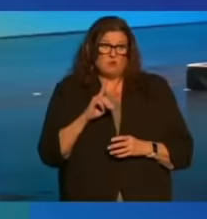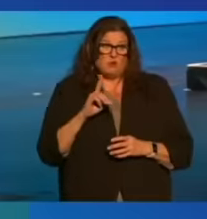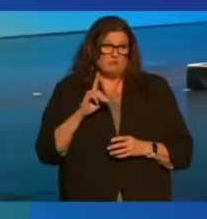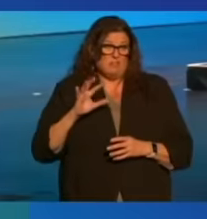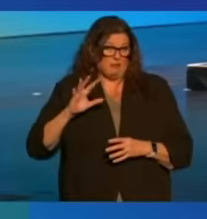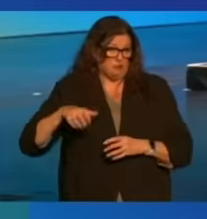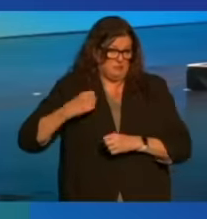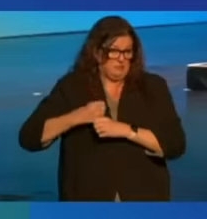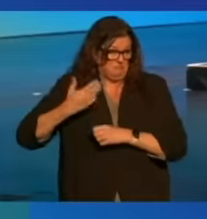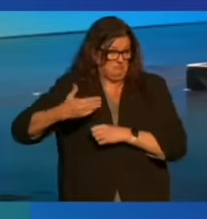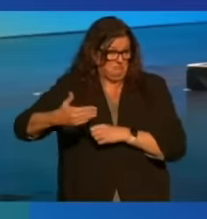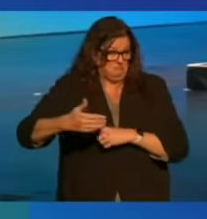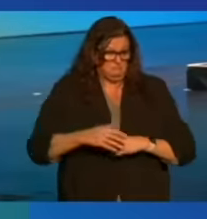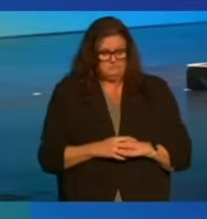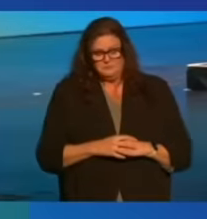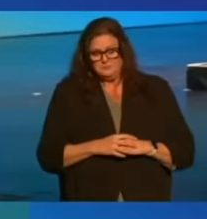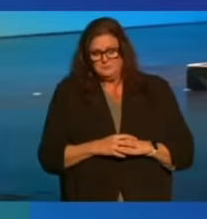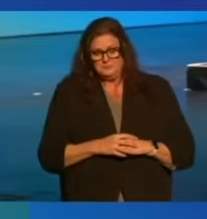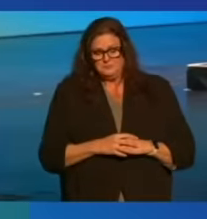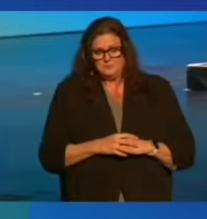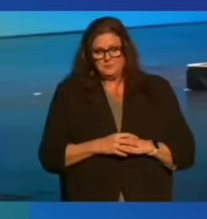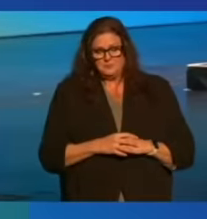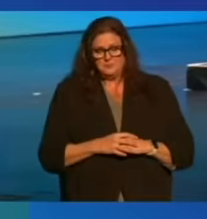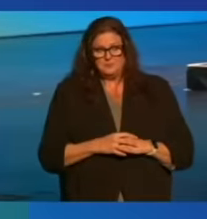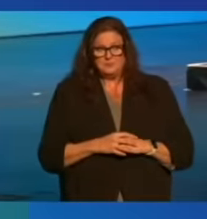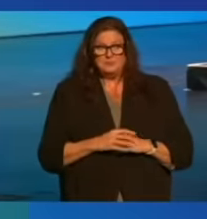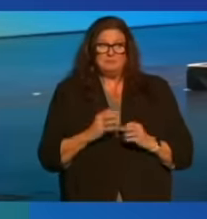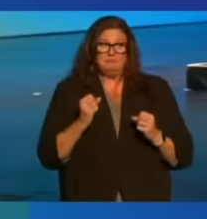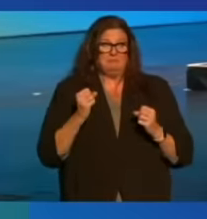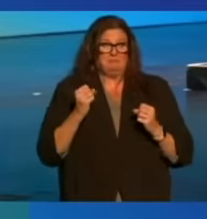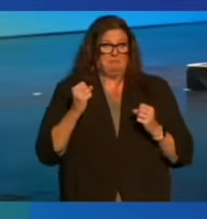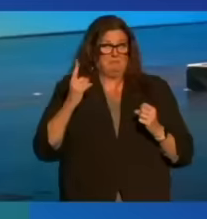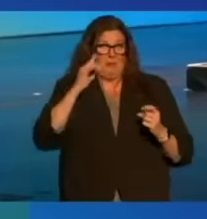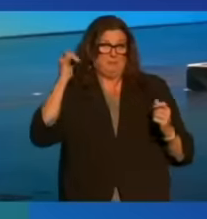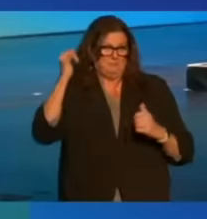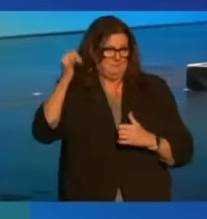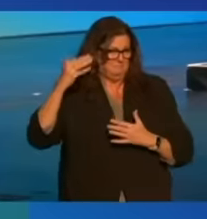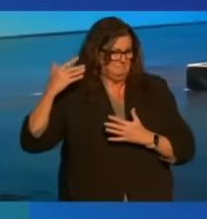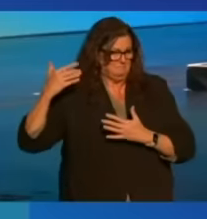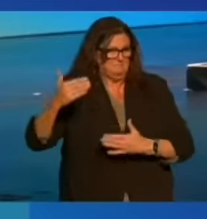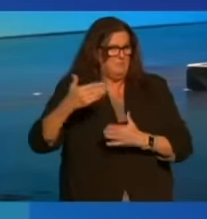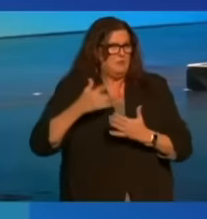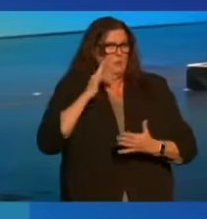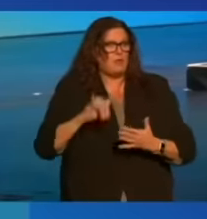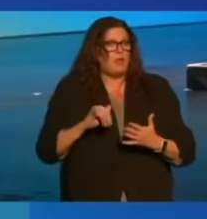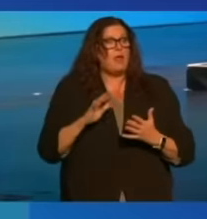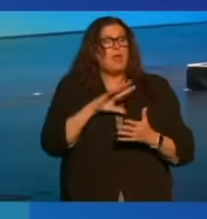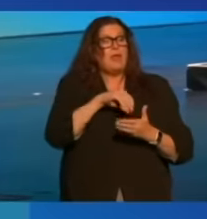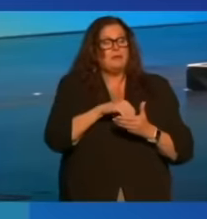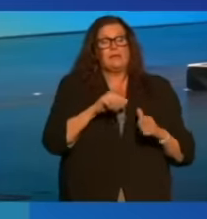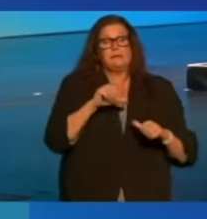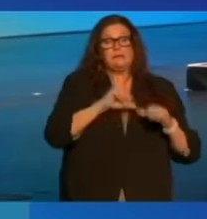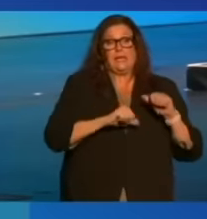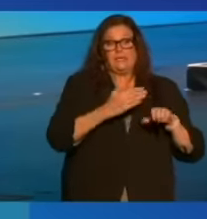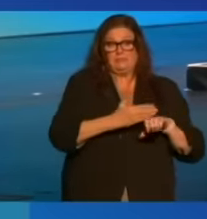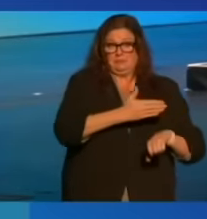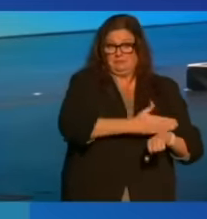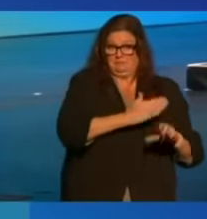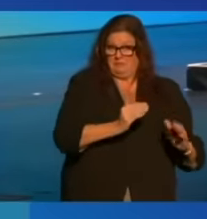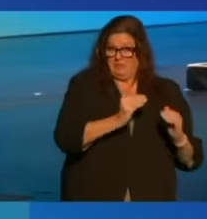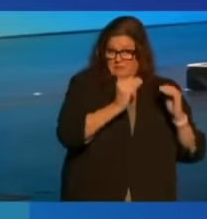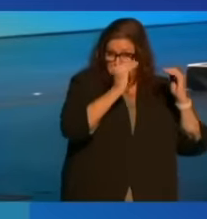millennia. And then the combination of scientific advances